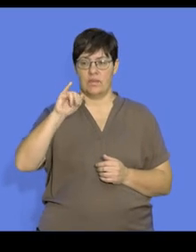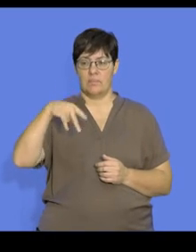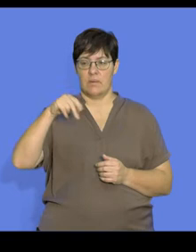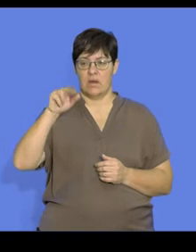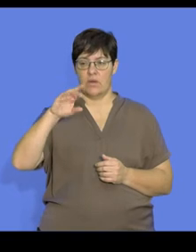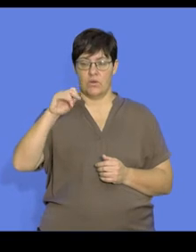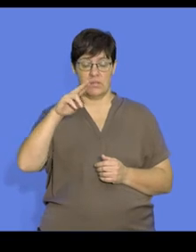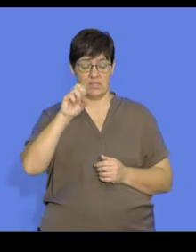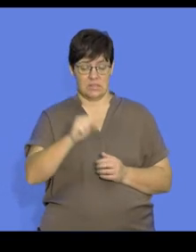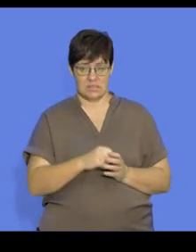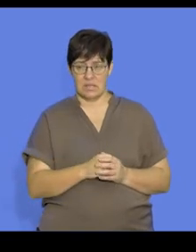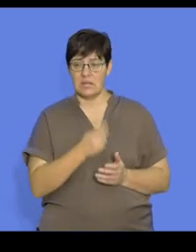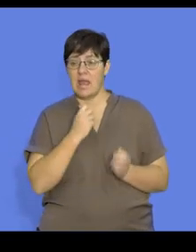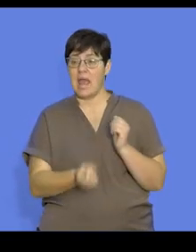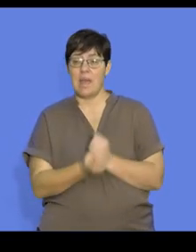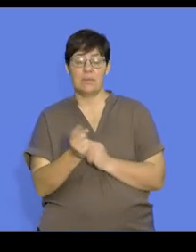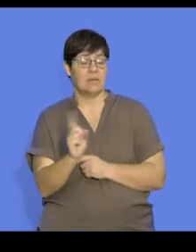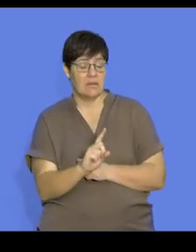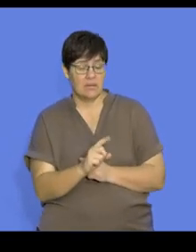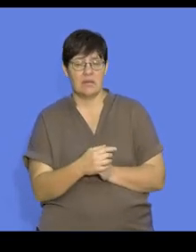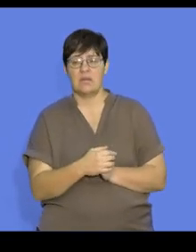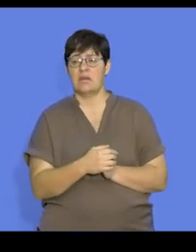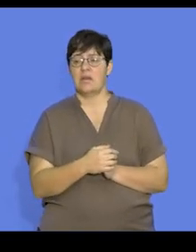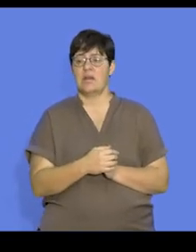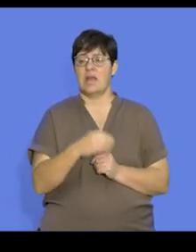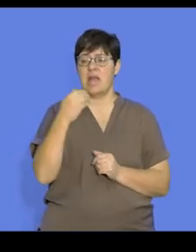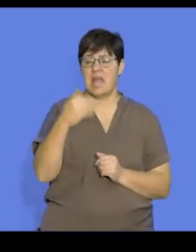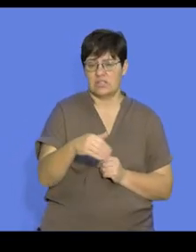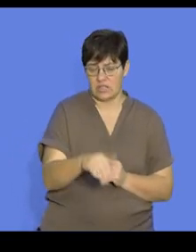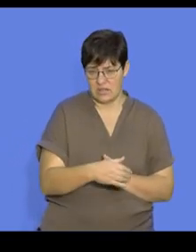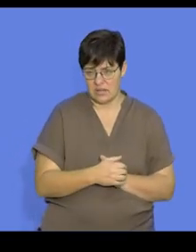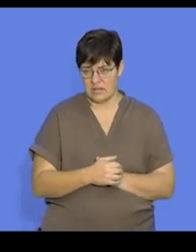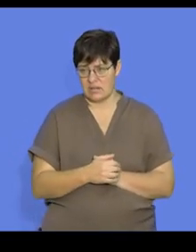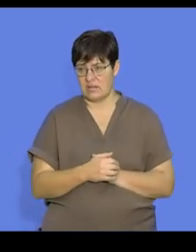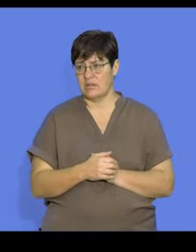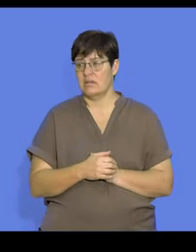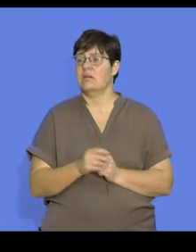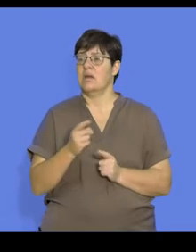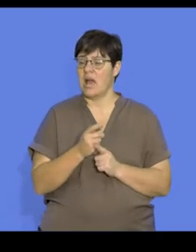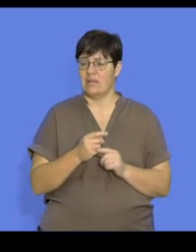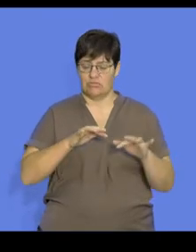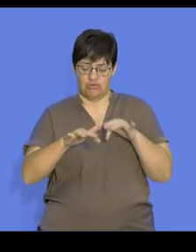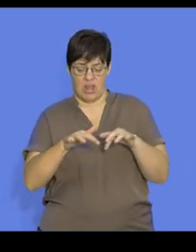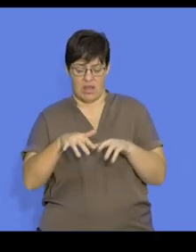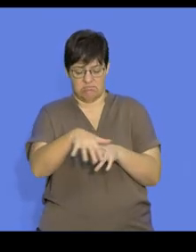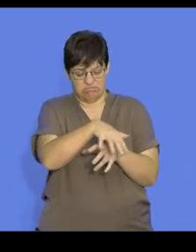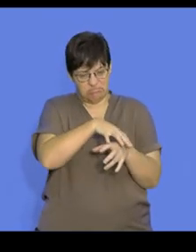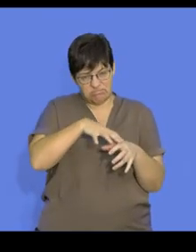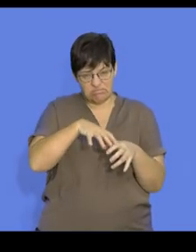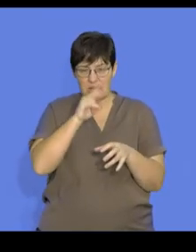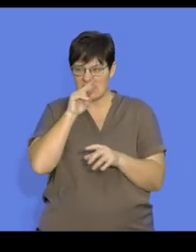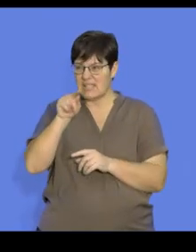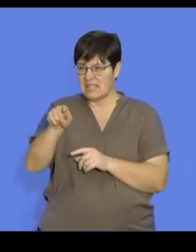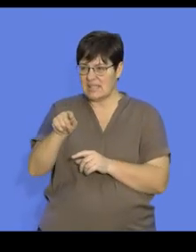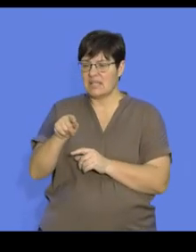We notice that fertilisation usually takes place externally. The developing embryo is surrounded by a jelly like layer and